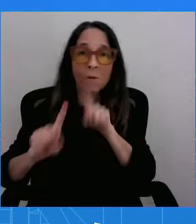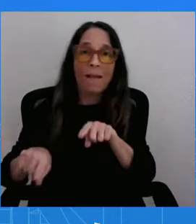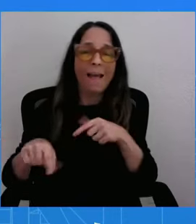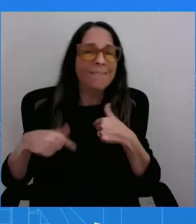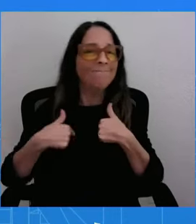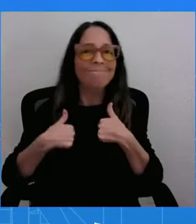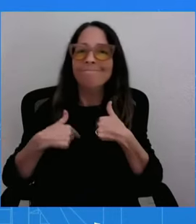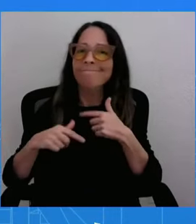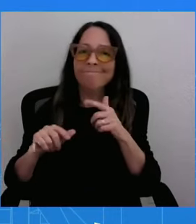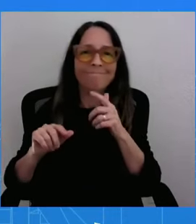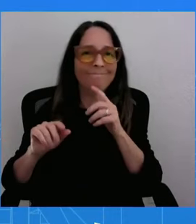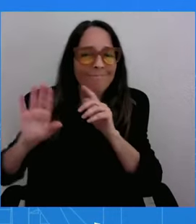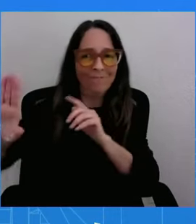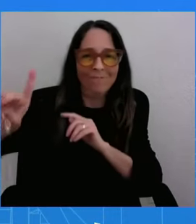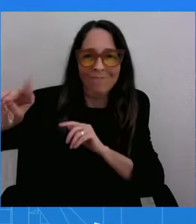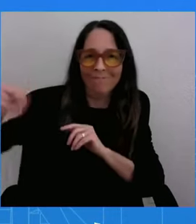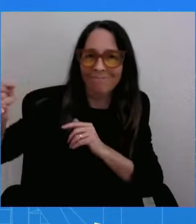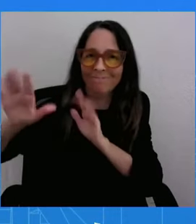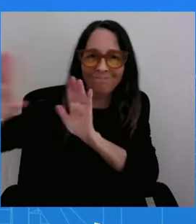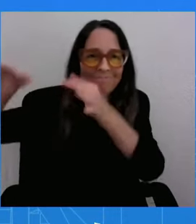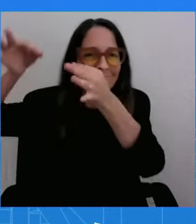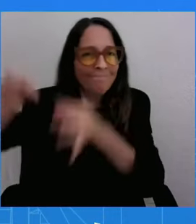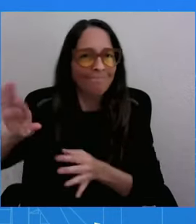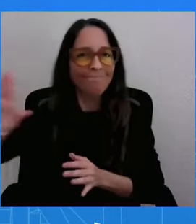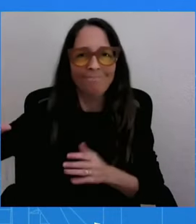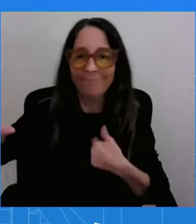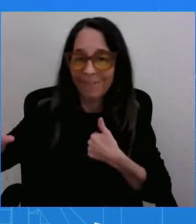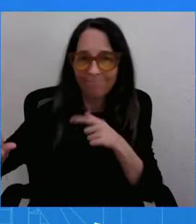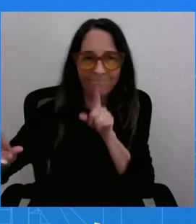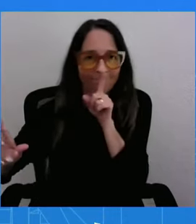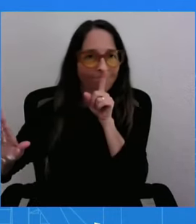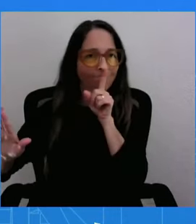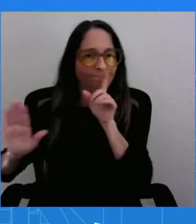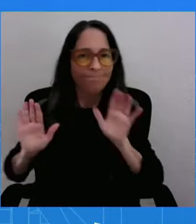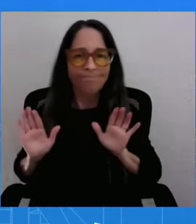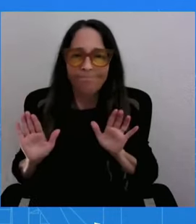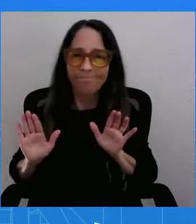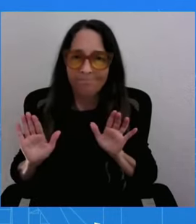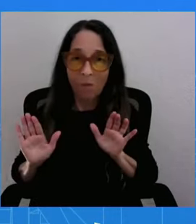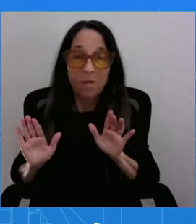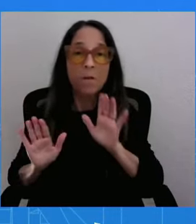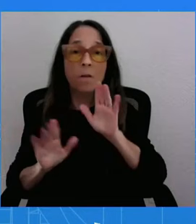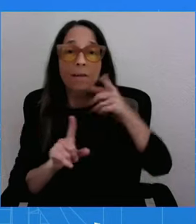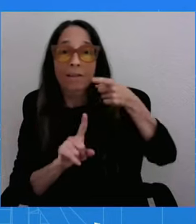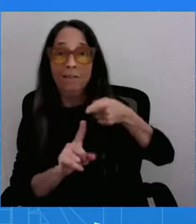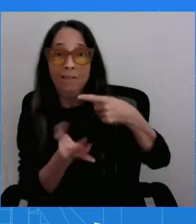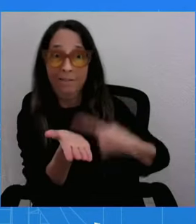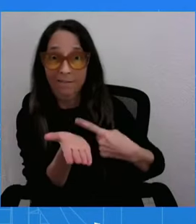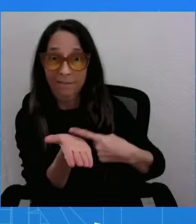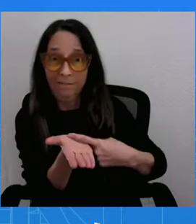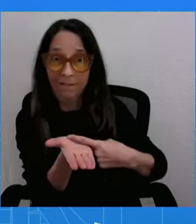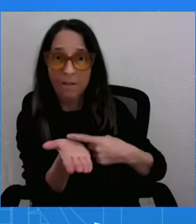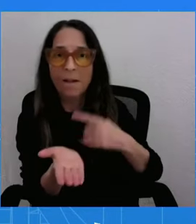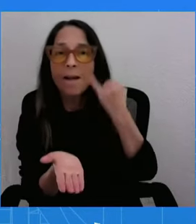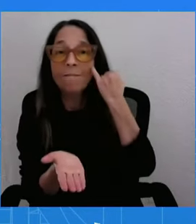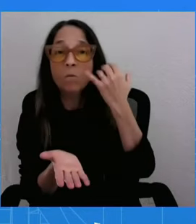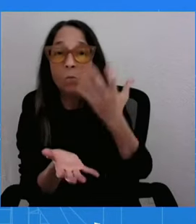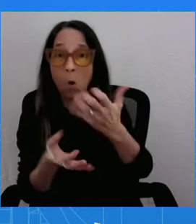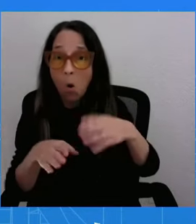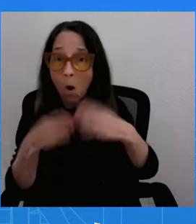on the discussions, it was important to do, to unseal those. it was important to make that known